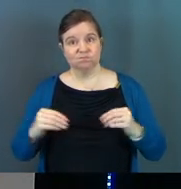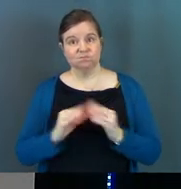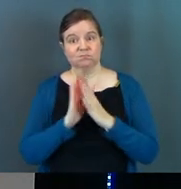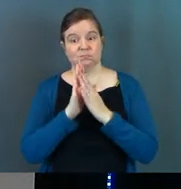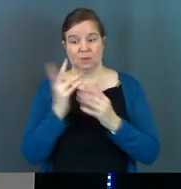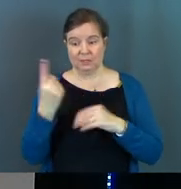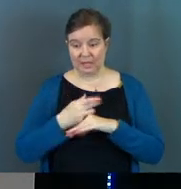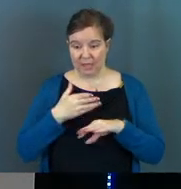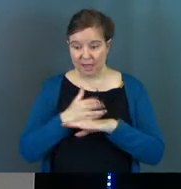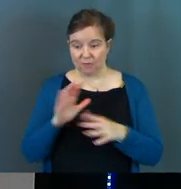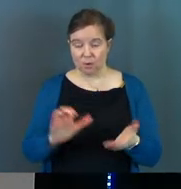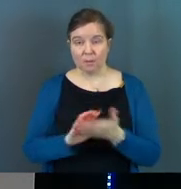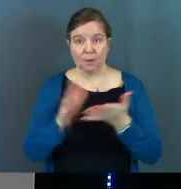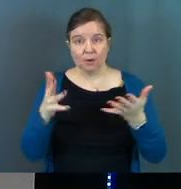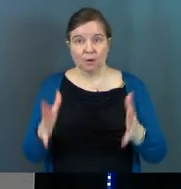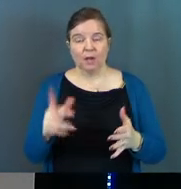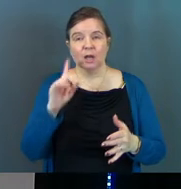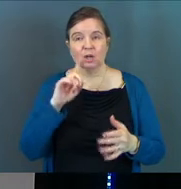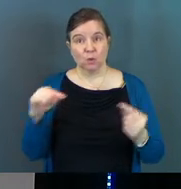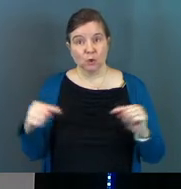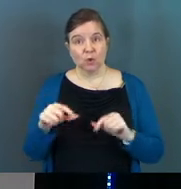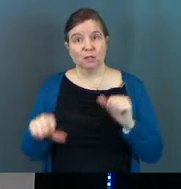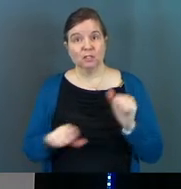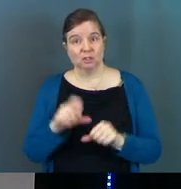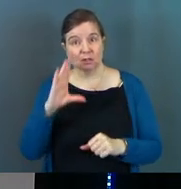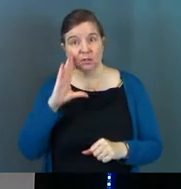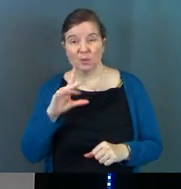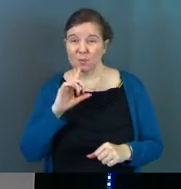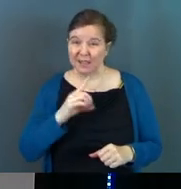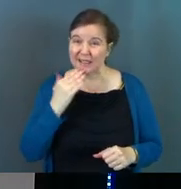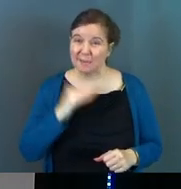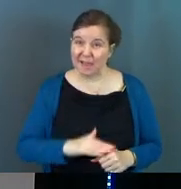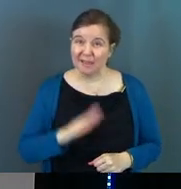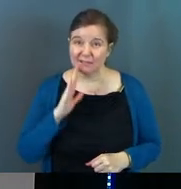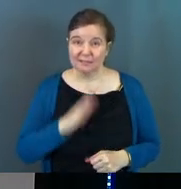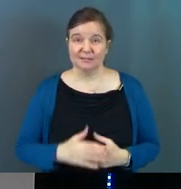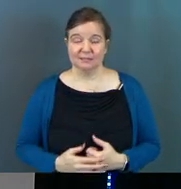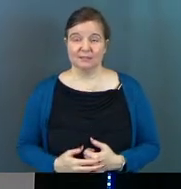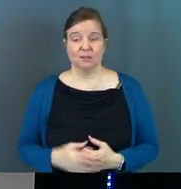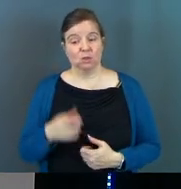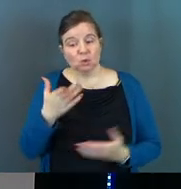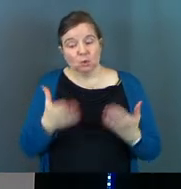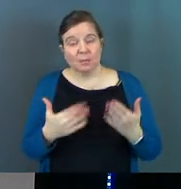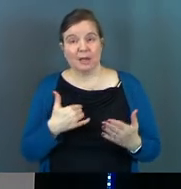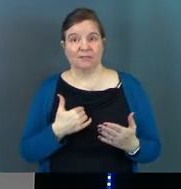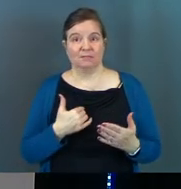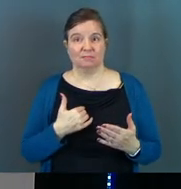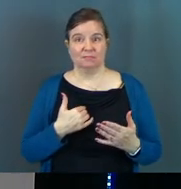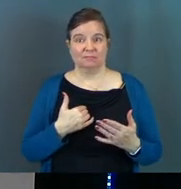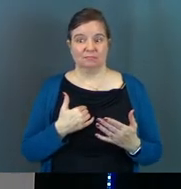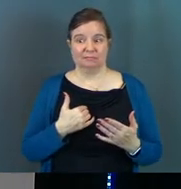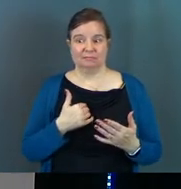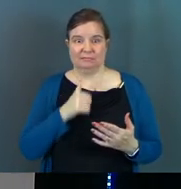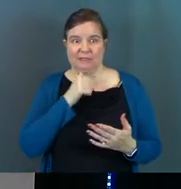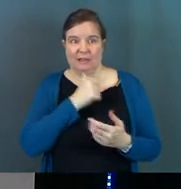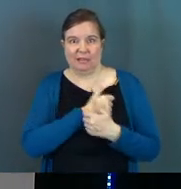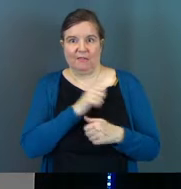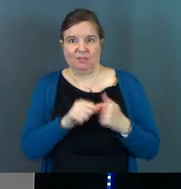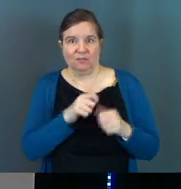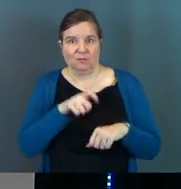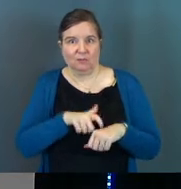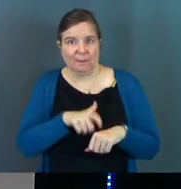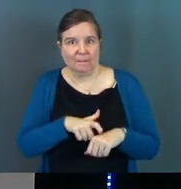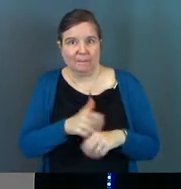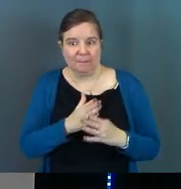after you're married and you're going to hurt each other really bad. You might even fall out of love for a